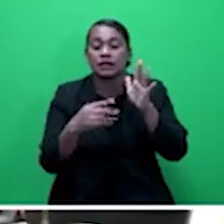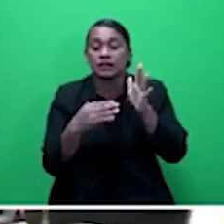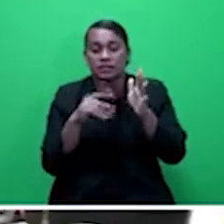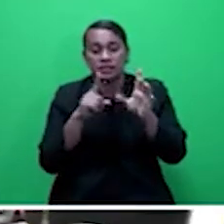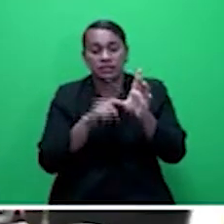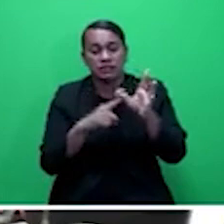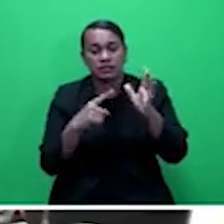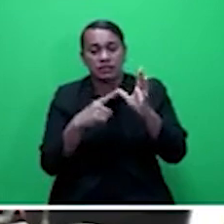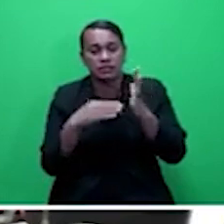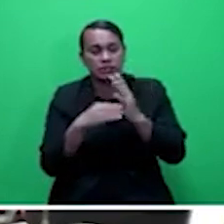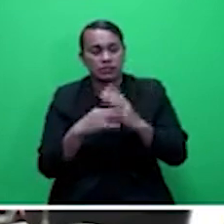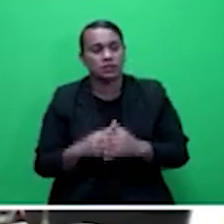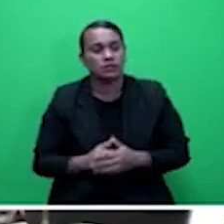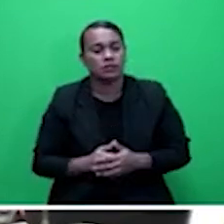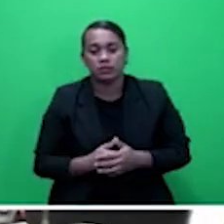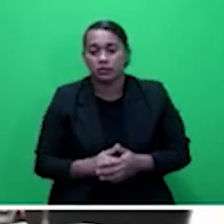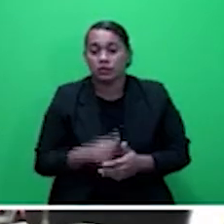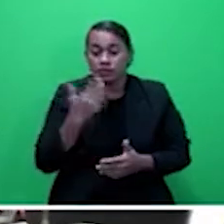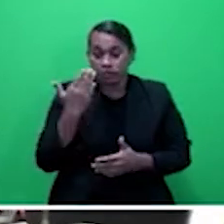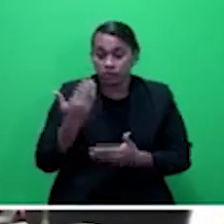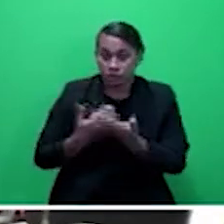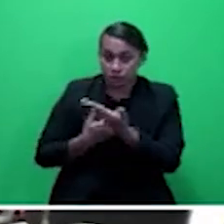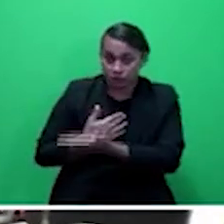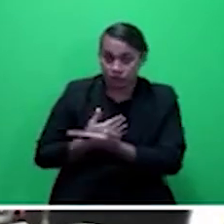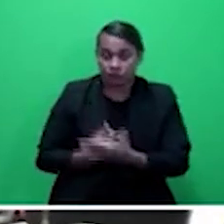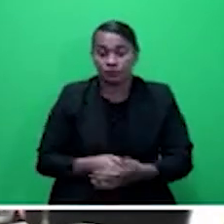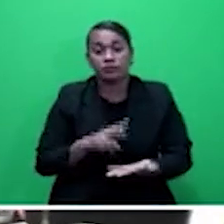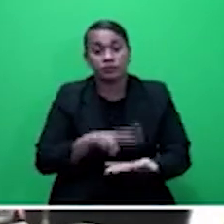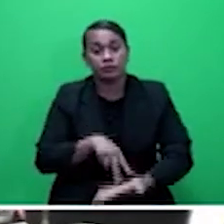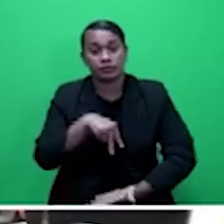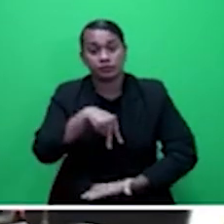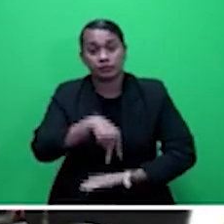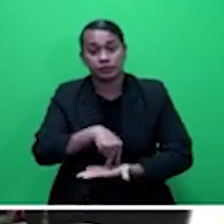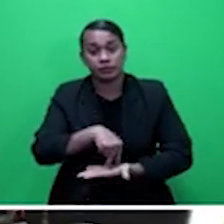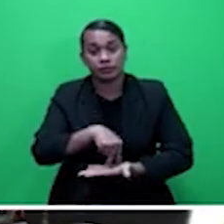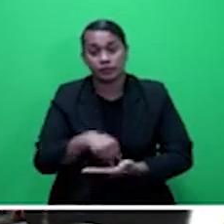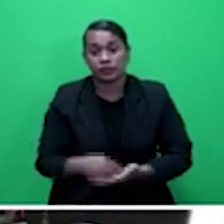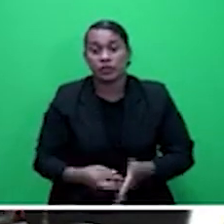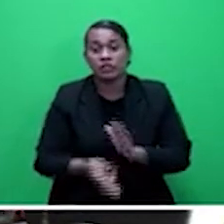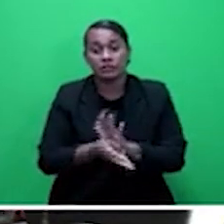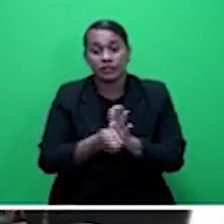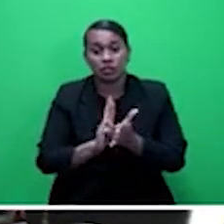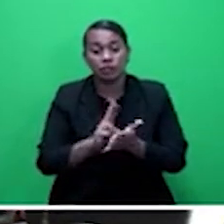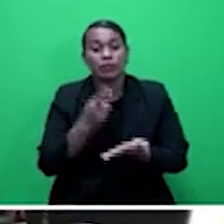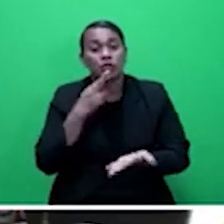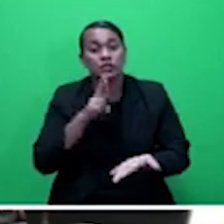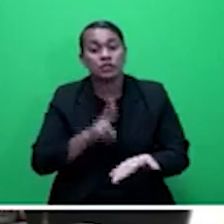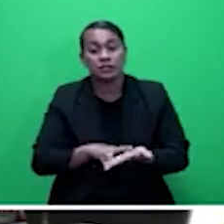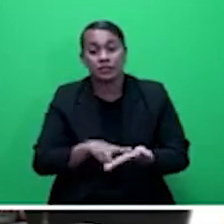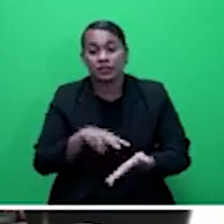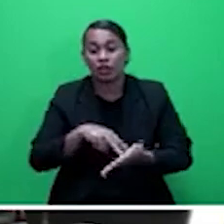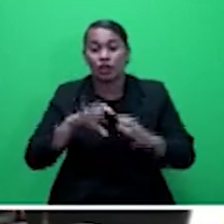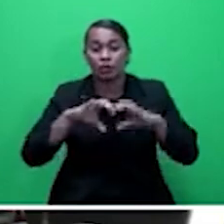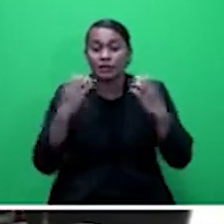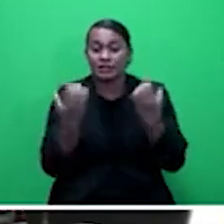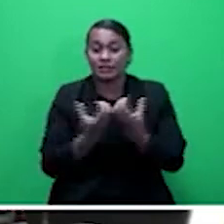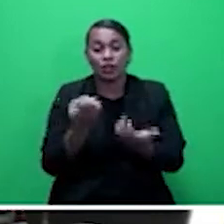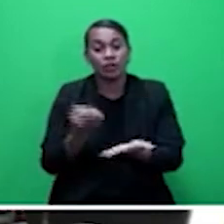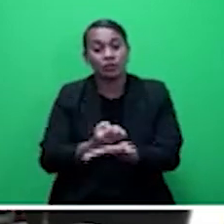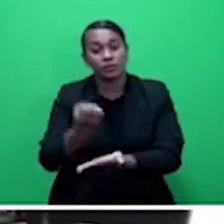I rise to contribute to the review report of the Standing Committee on Economic Affairs on the Reserve Bank of Fiji Insurance